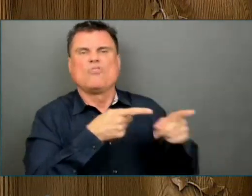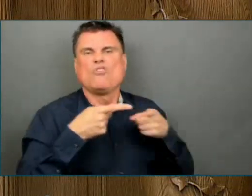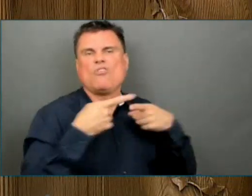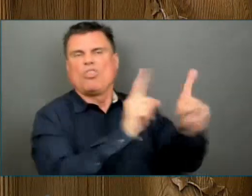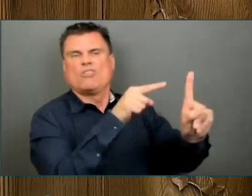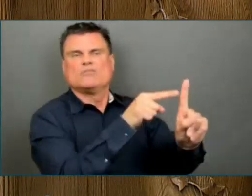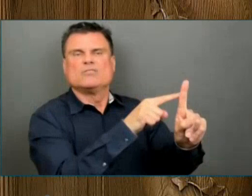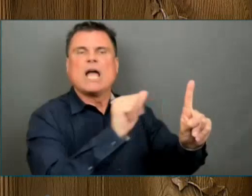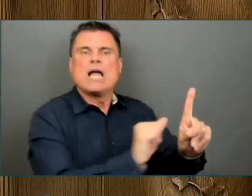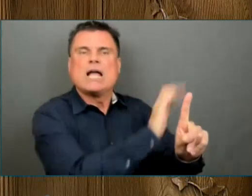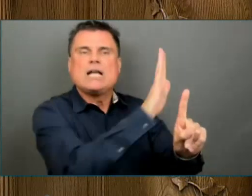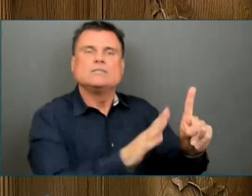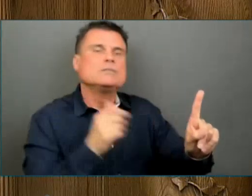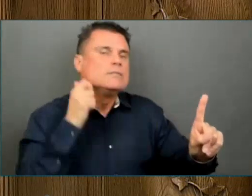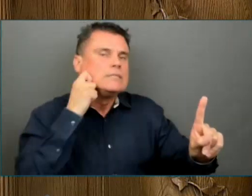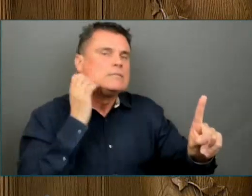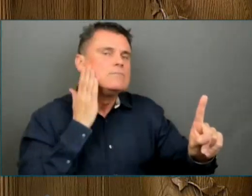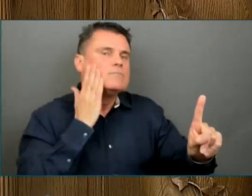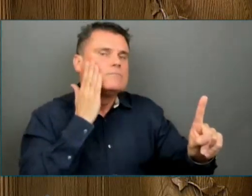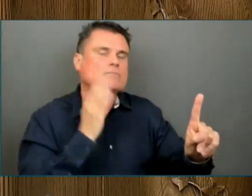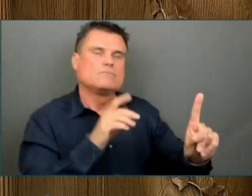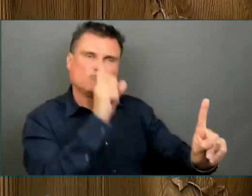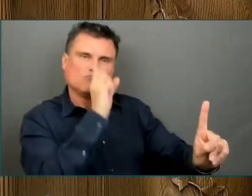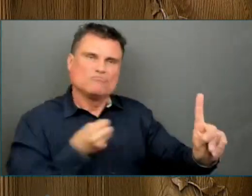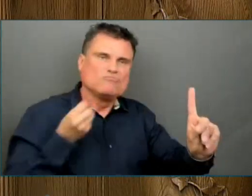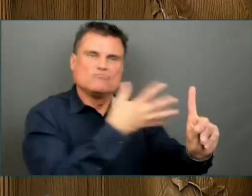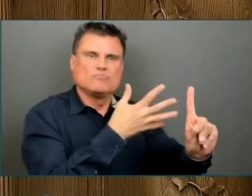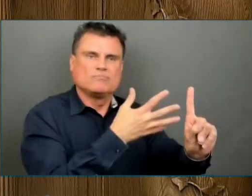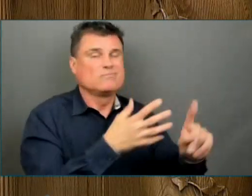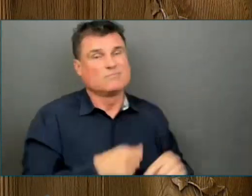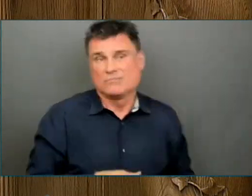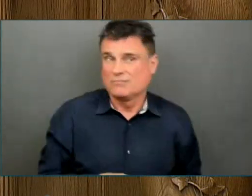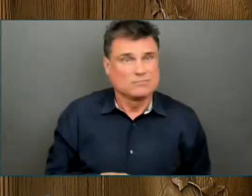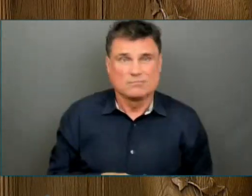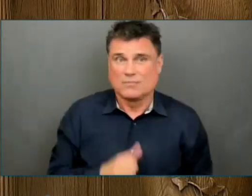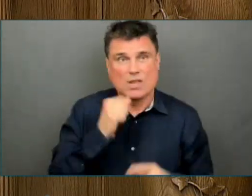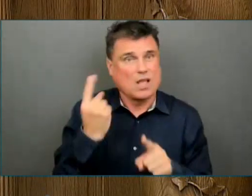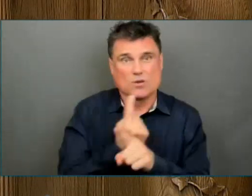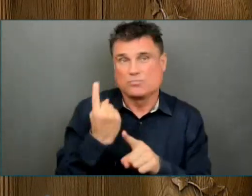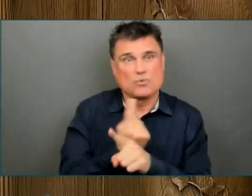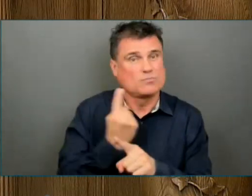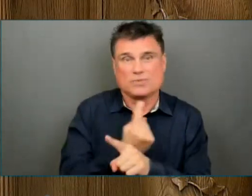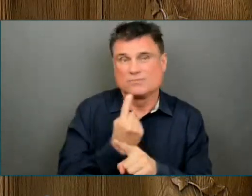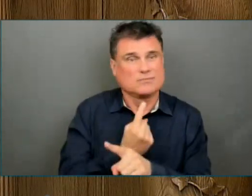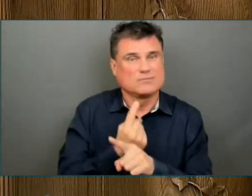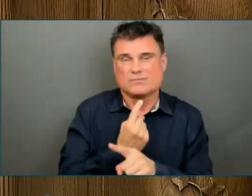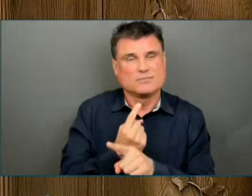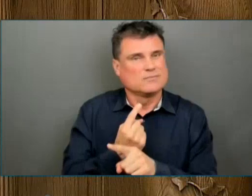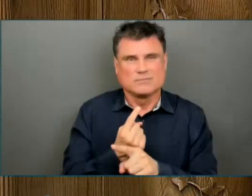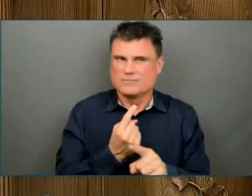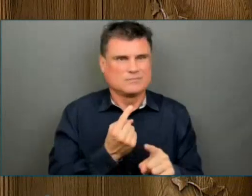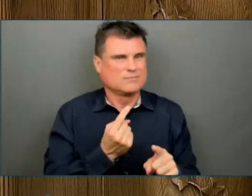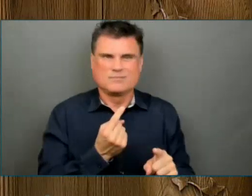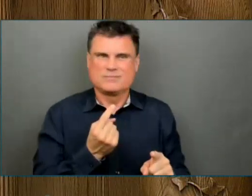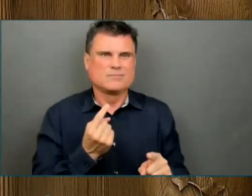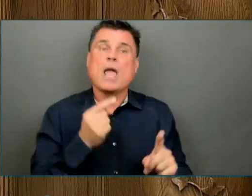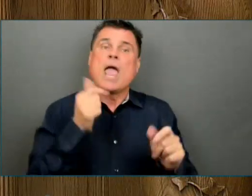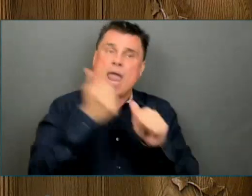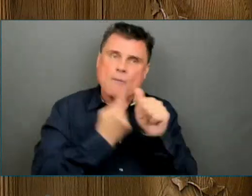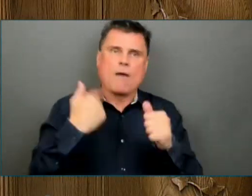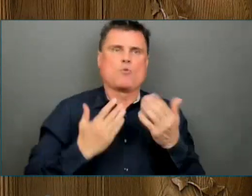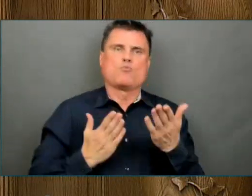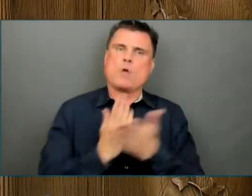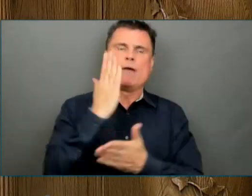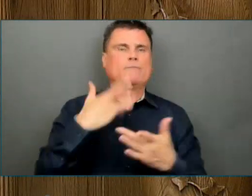has a right to feel safe and respected. Your government is committed to the work that must be done to dismantle systemic discrimination